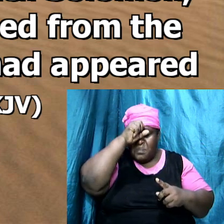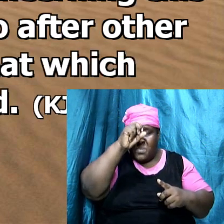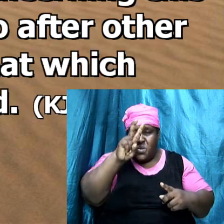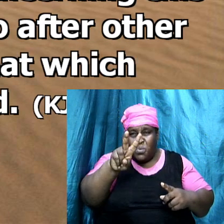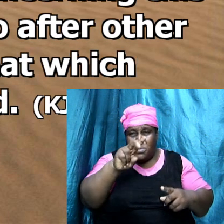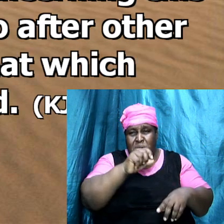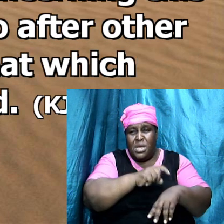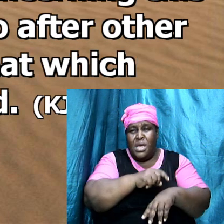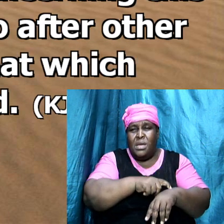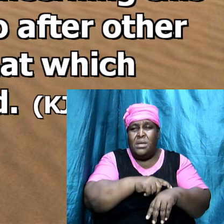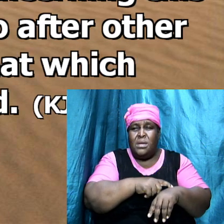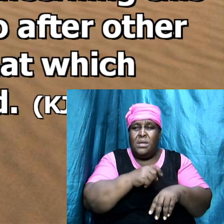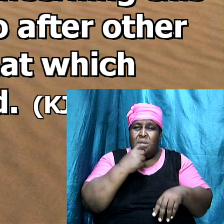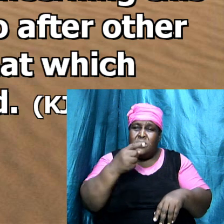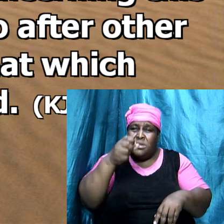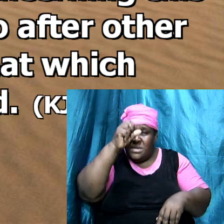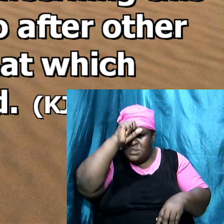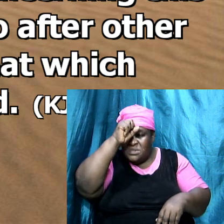to tell him,